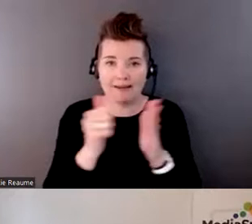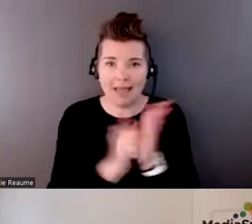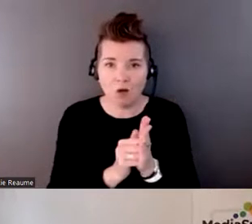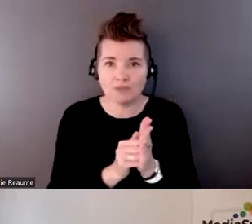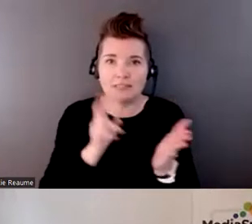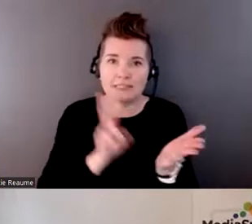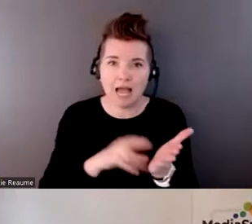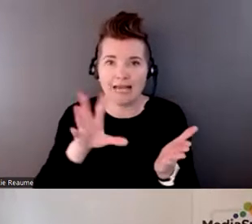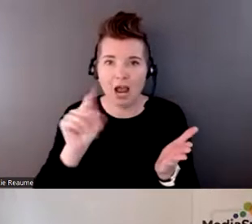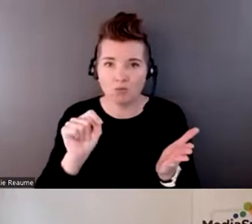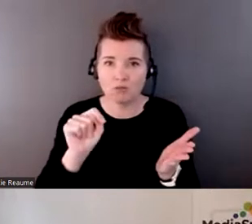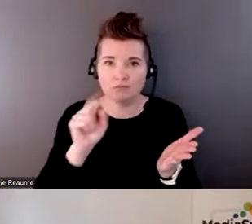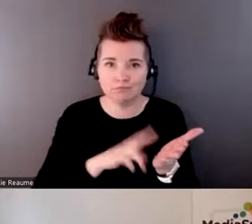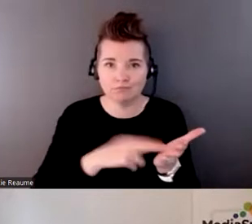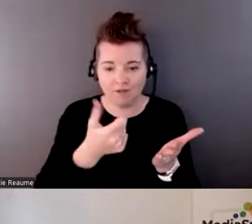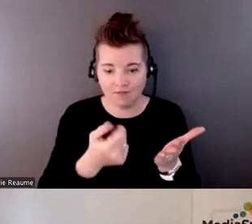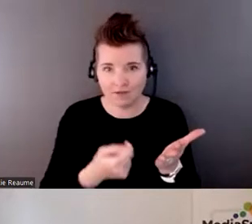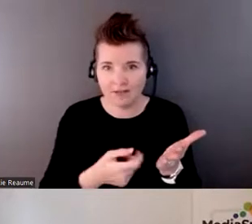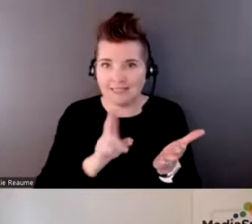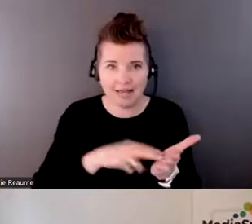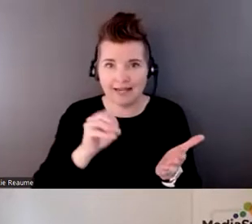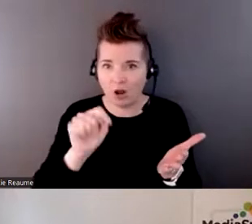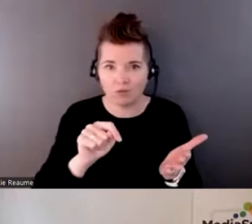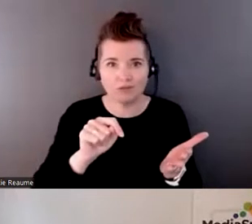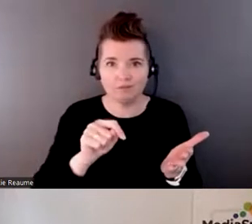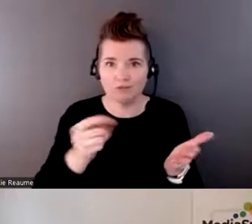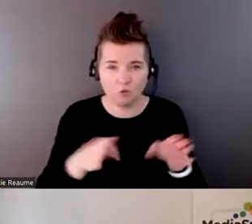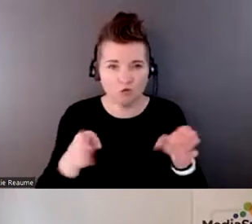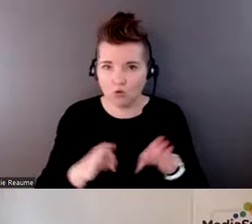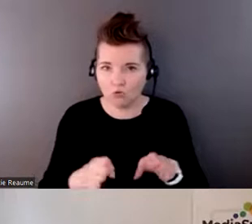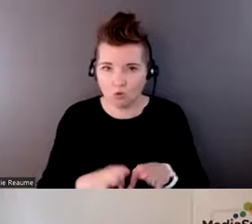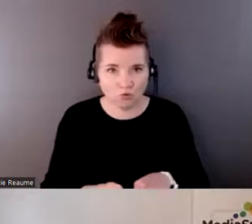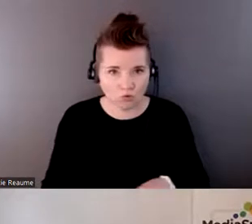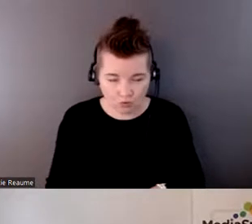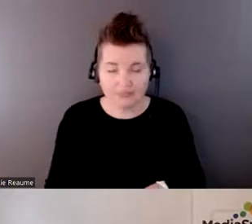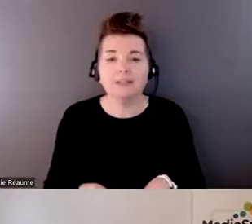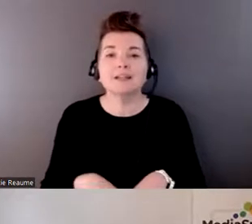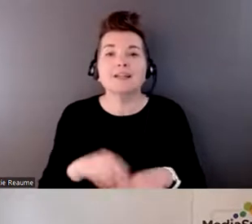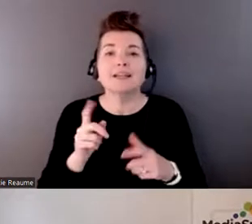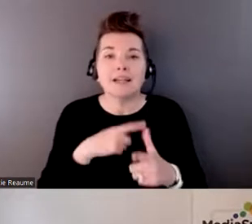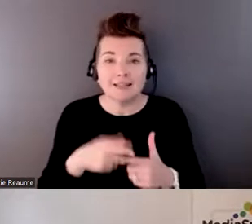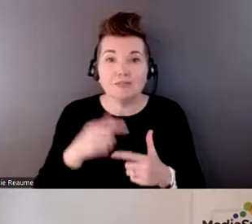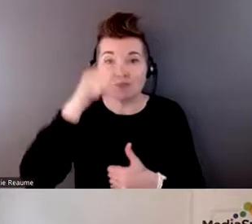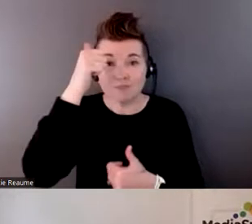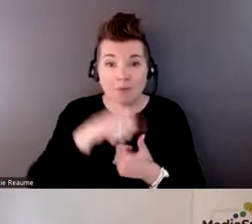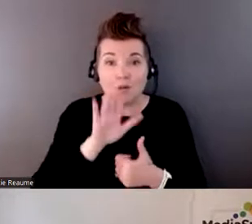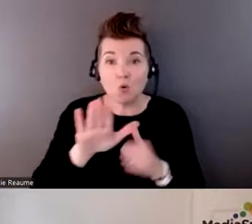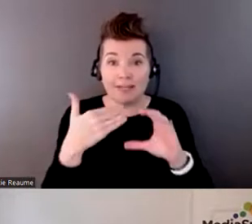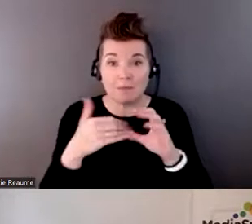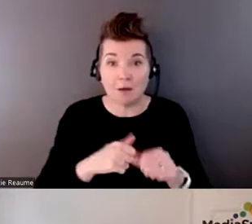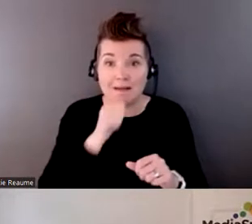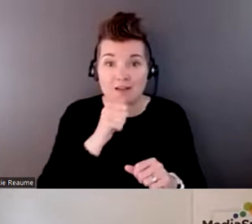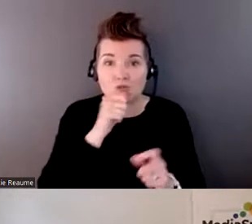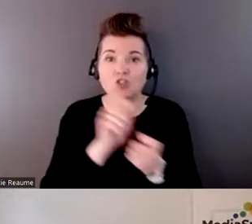and you know, to, to change your passwords, if that's a, that's a concern, um, and to remember to make your email password different